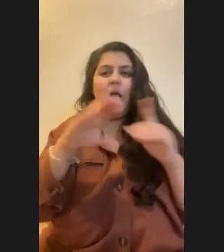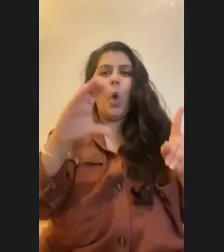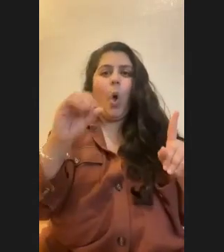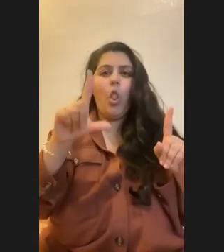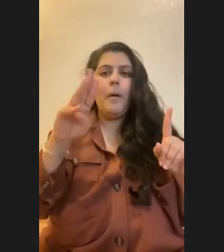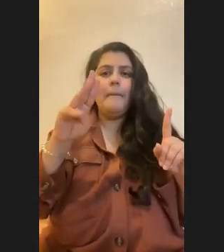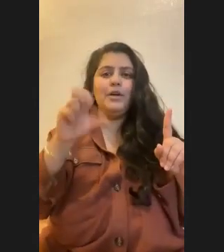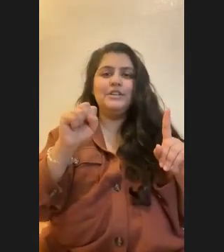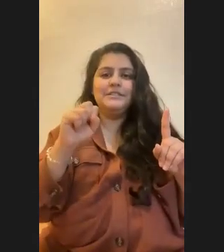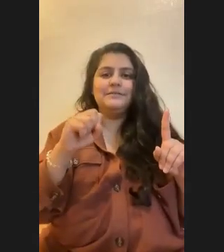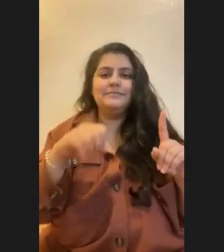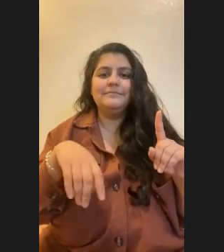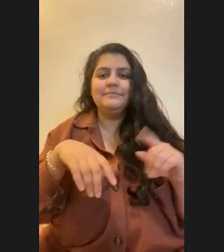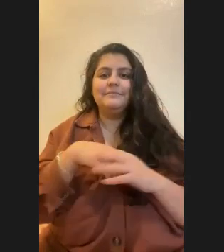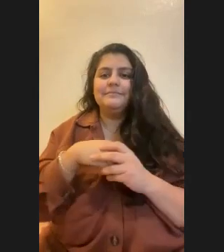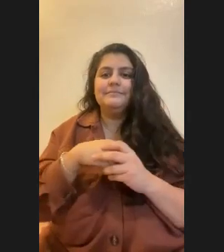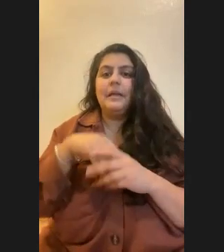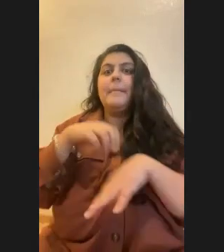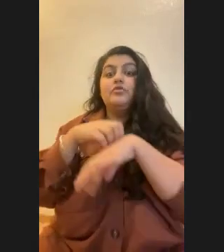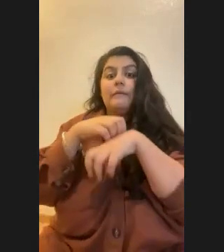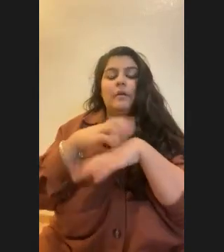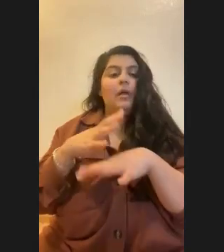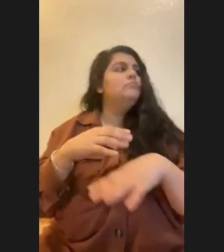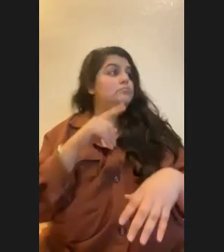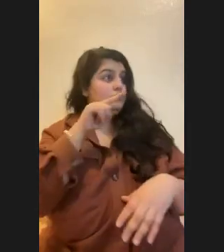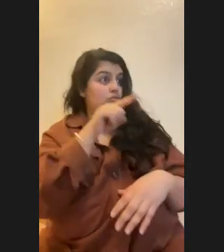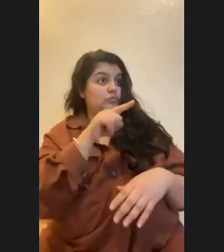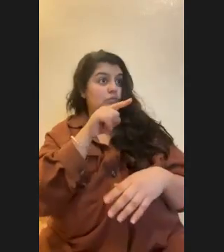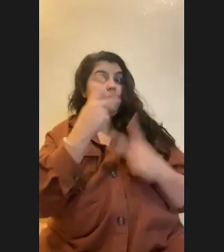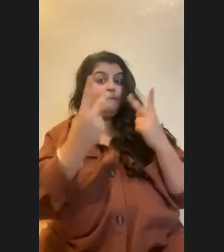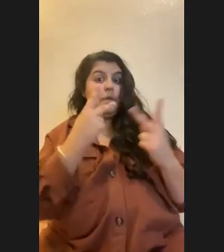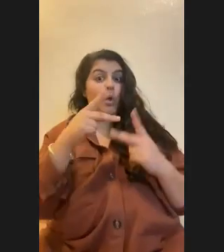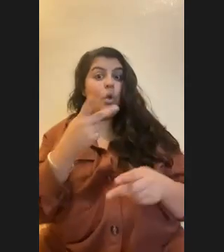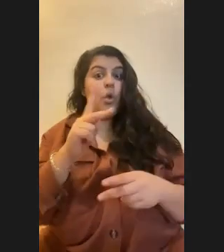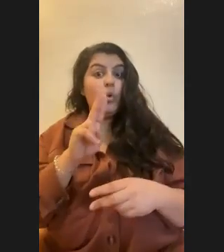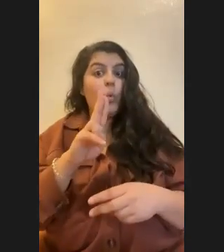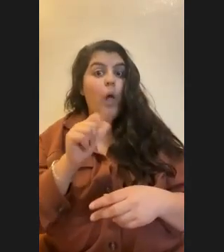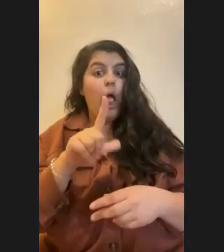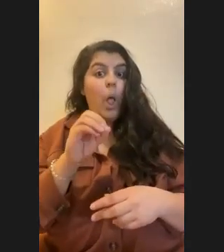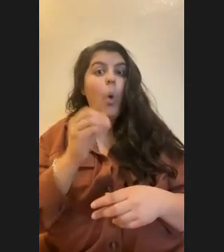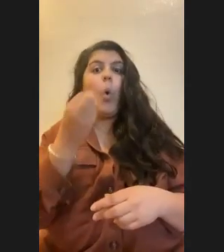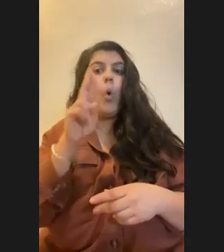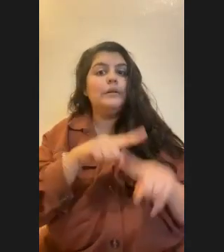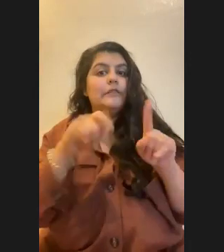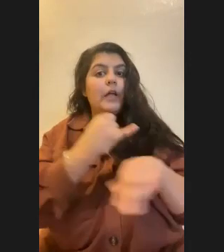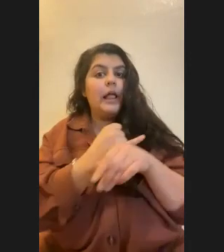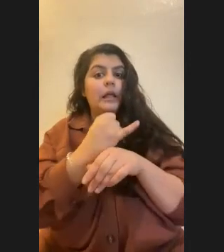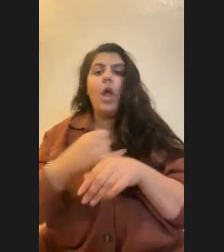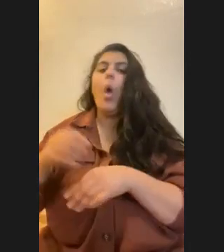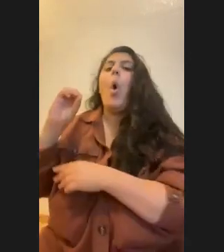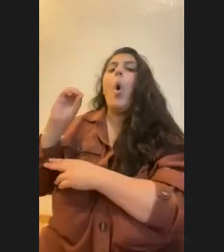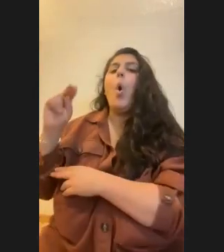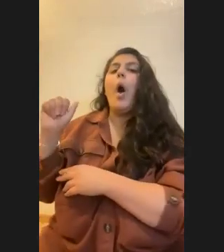Is that Kuala? do jellyfish. Do you visit Kuala or a different island? We go to Oahu.